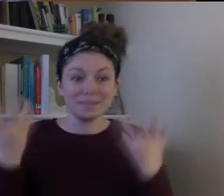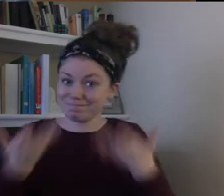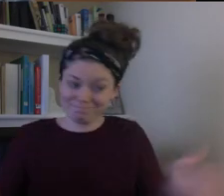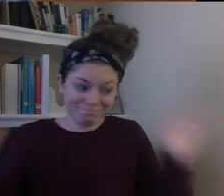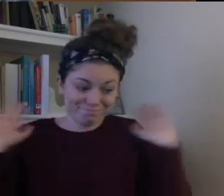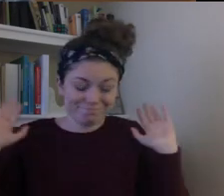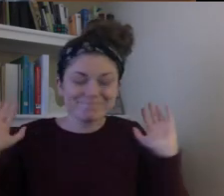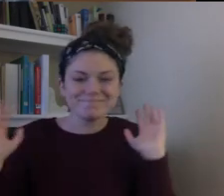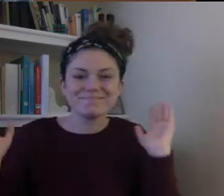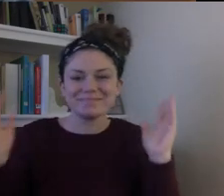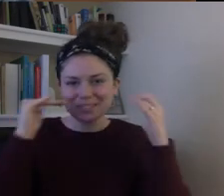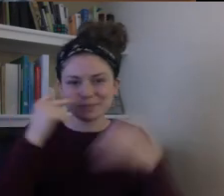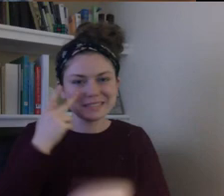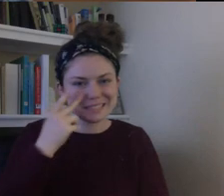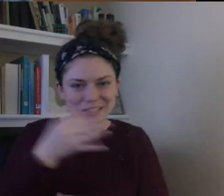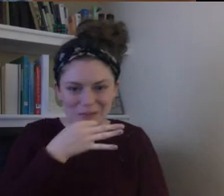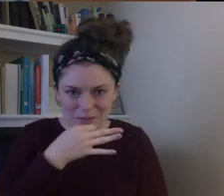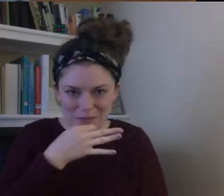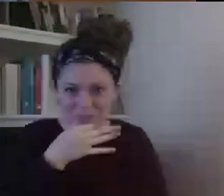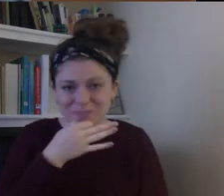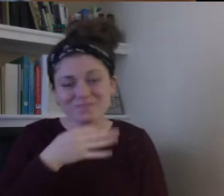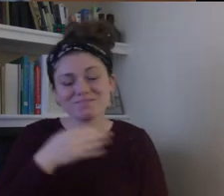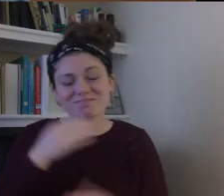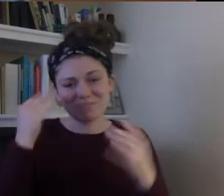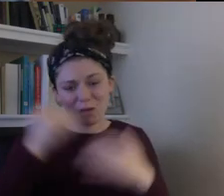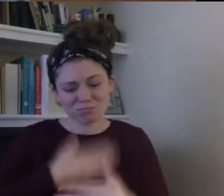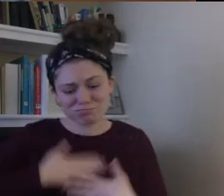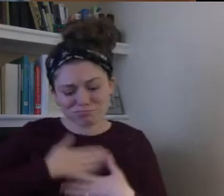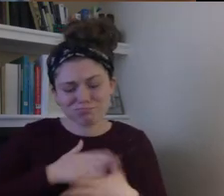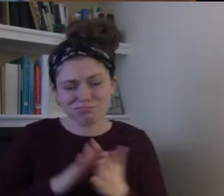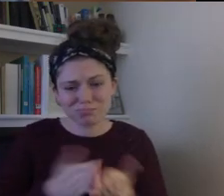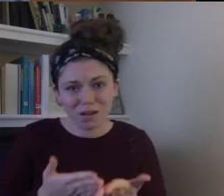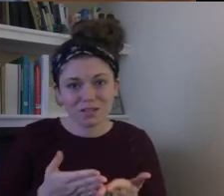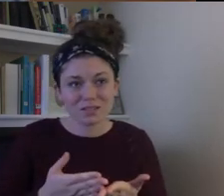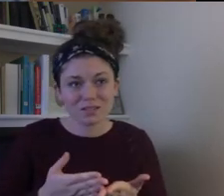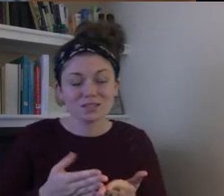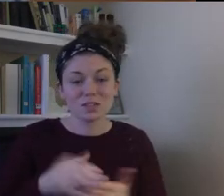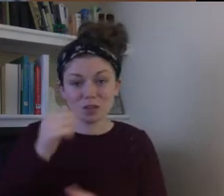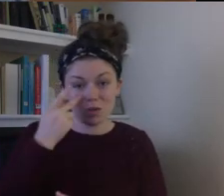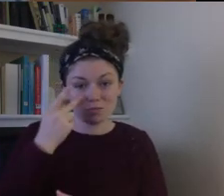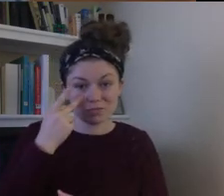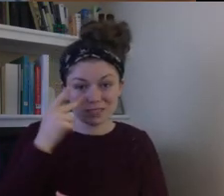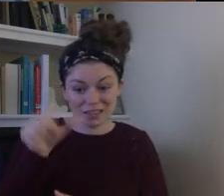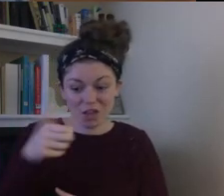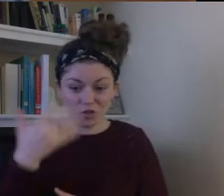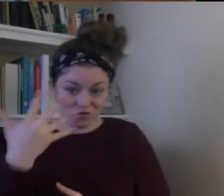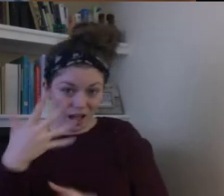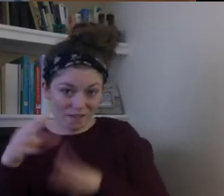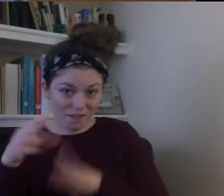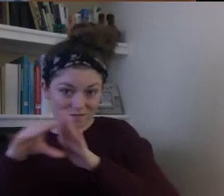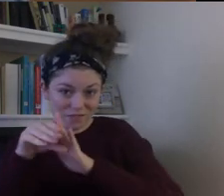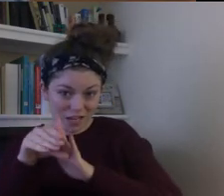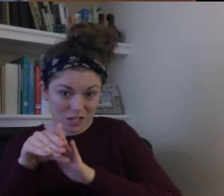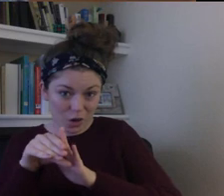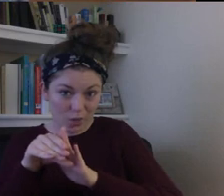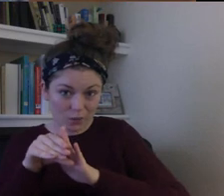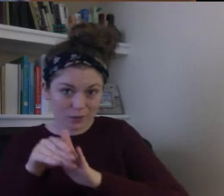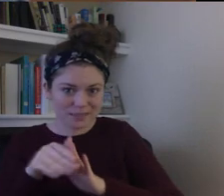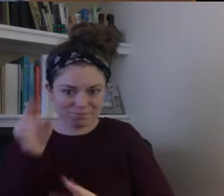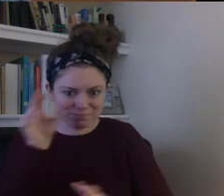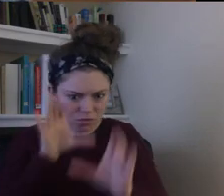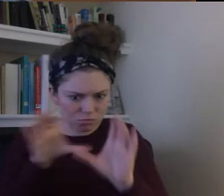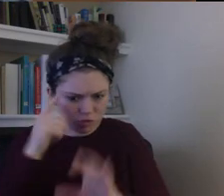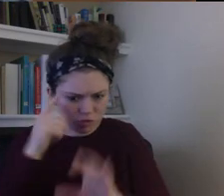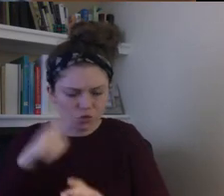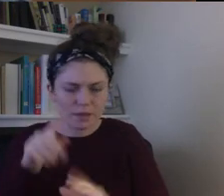Hopefully I will see you soon. I hope you enjoyed the books. Go look for my other five videos and look for the assignments